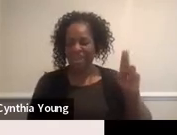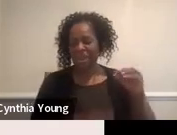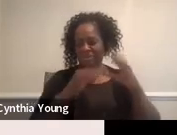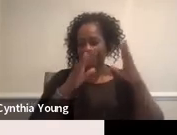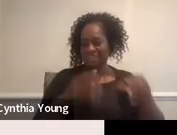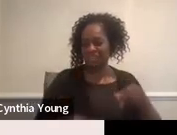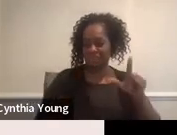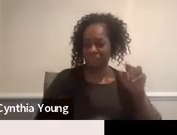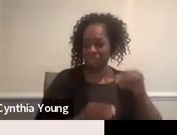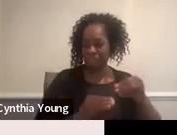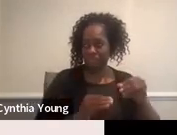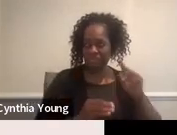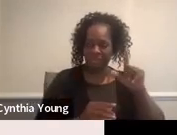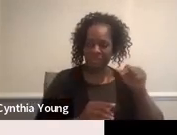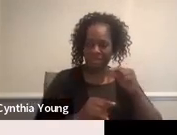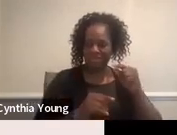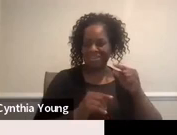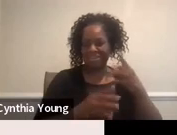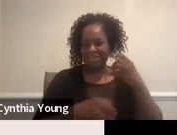for 21 years.